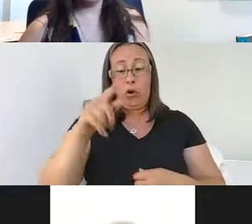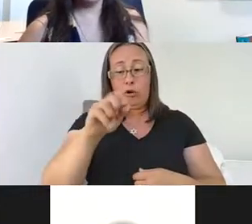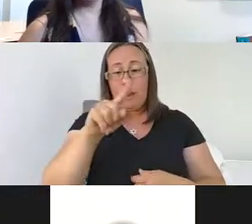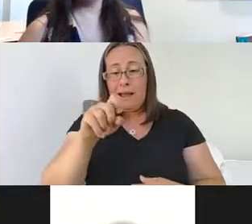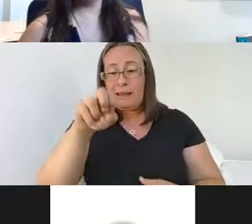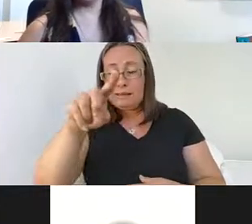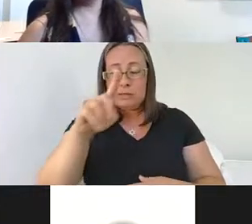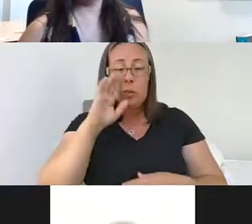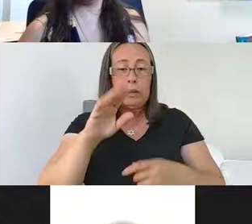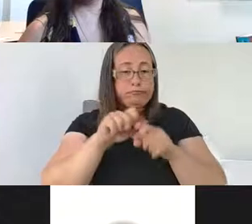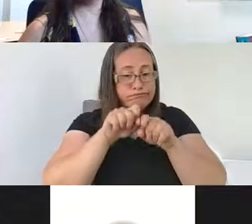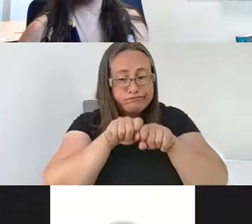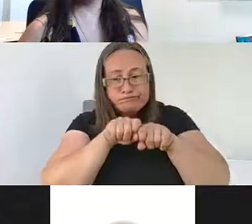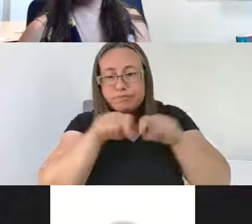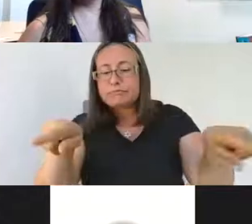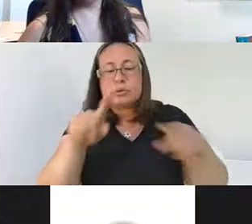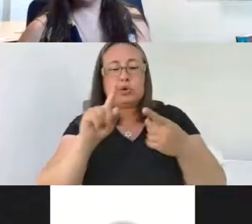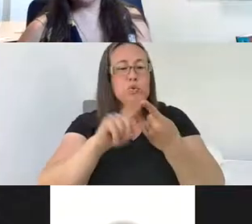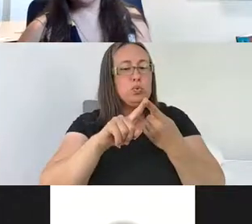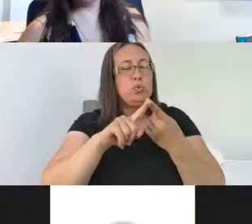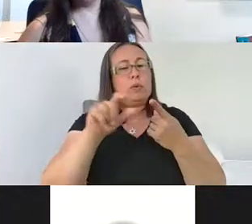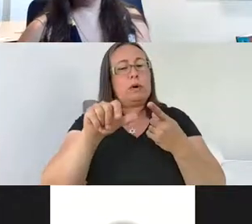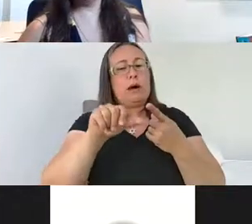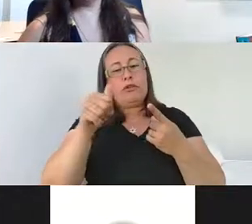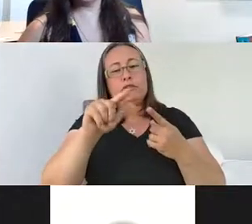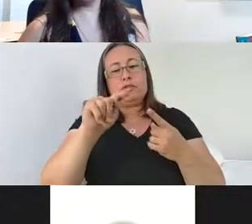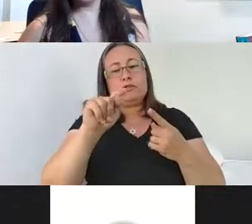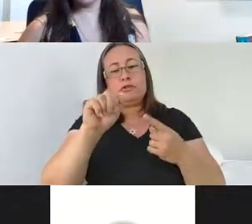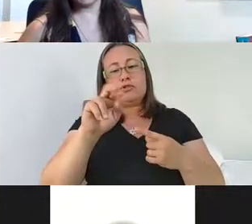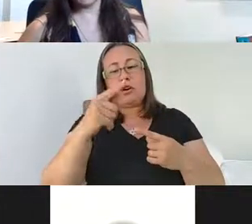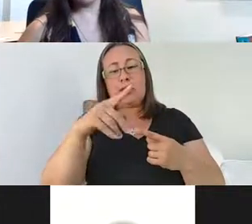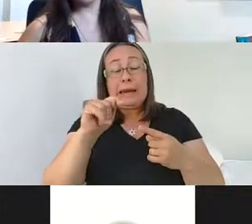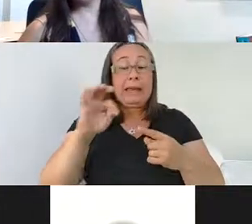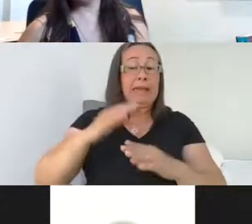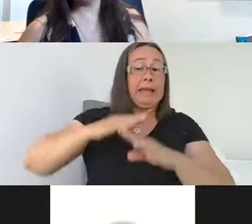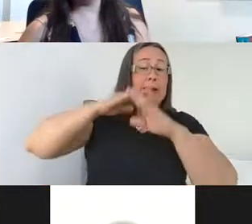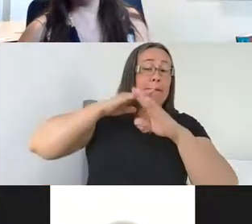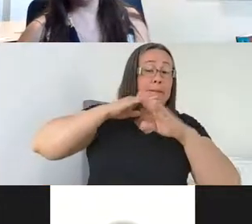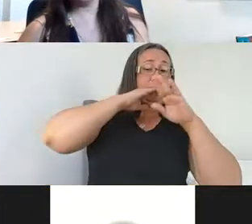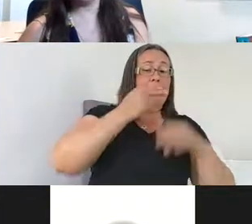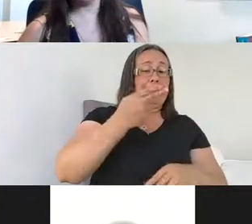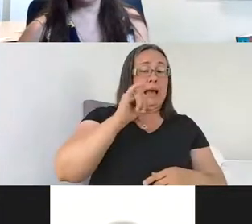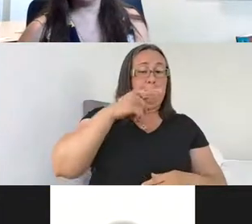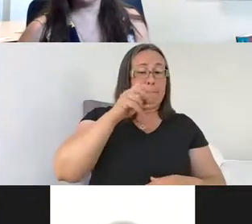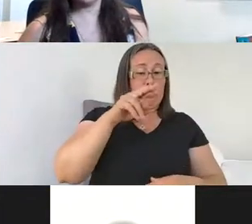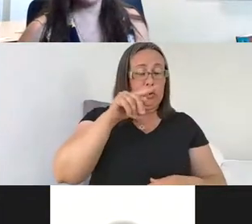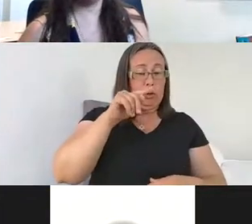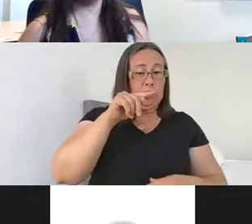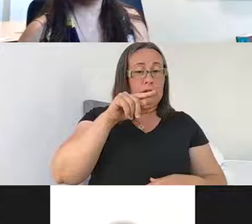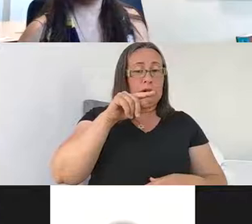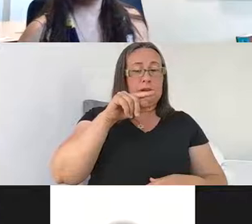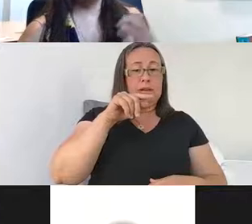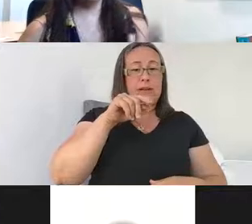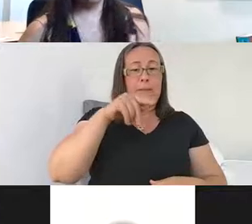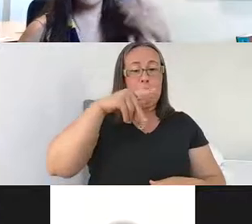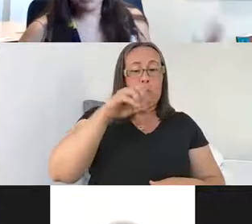information down to its downstream targets. If information is inhibitory and hyperpolarizes the neuron, they'll be less likely to fire an